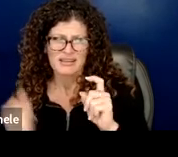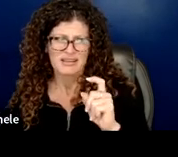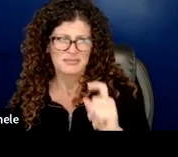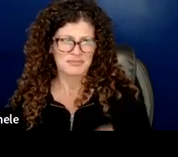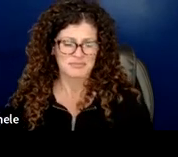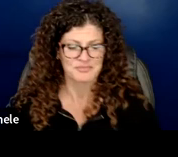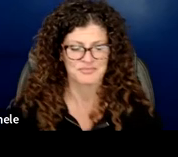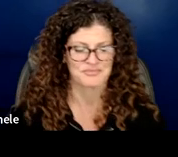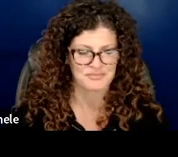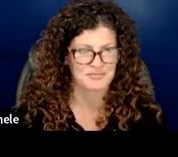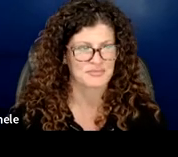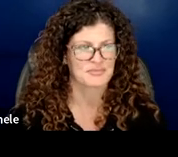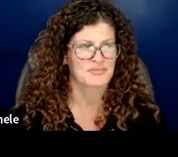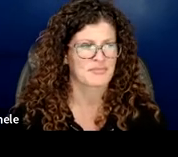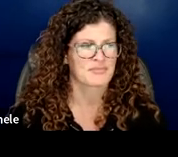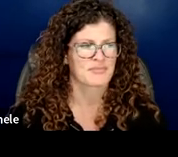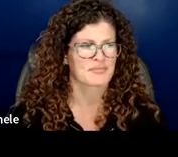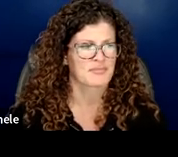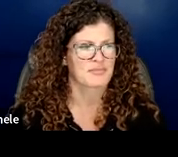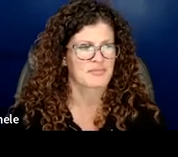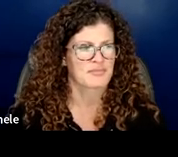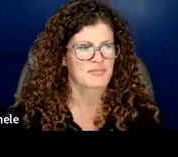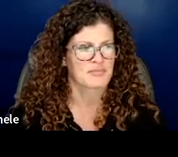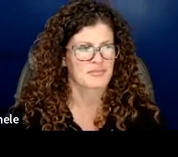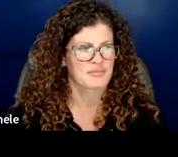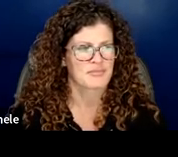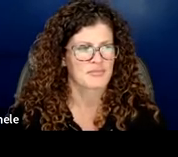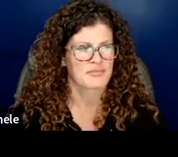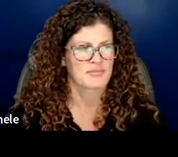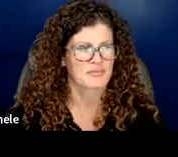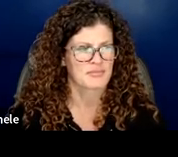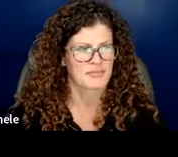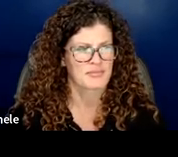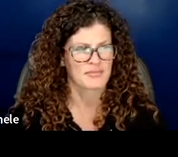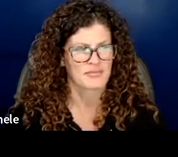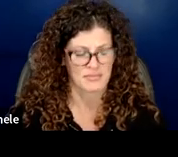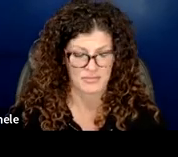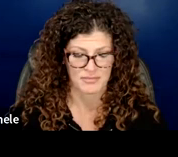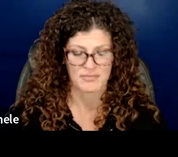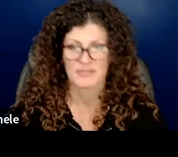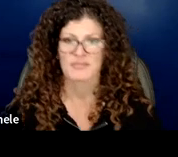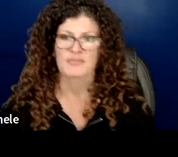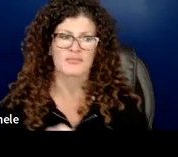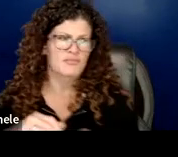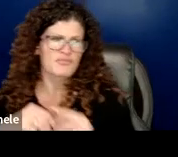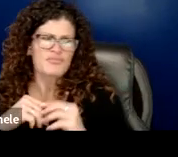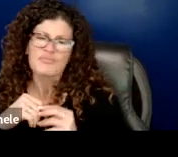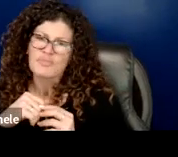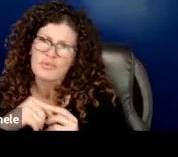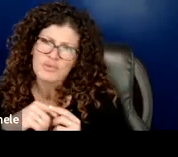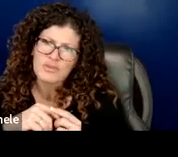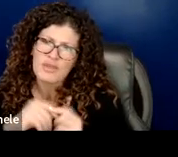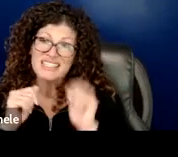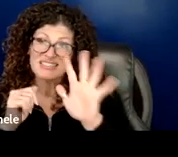so i would say that if you hire someone who is capable of of meeting the standards that you've set in these five